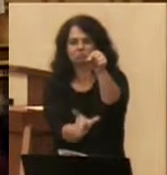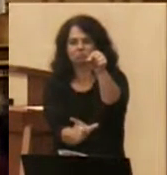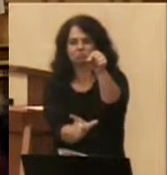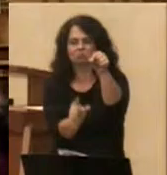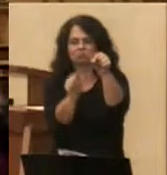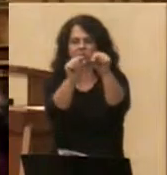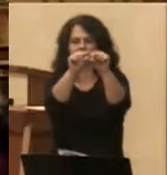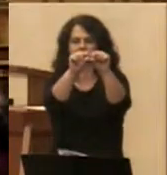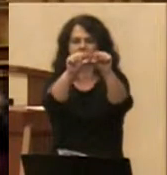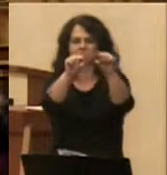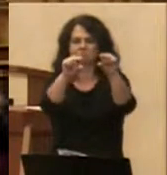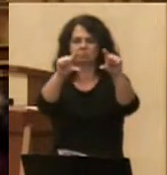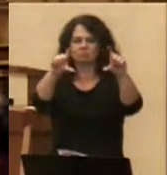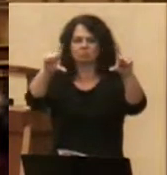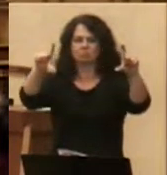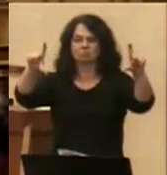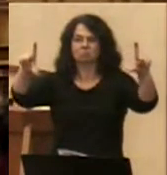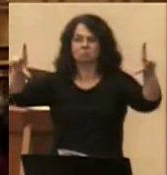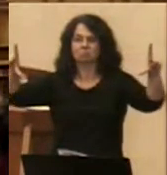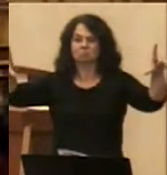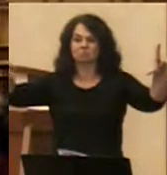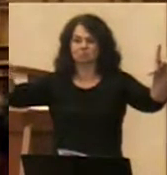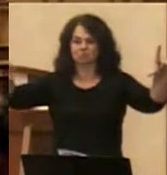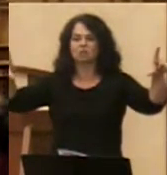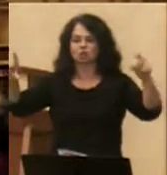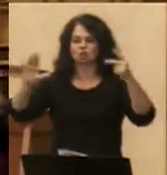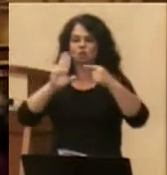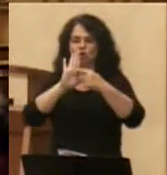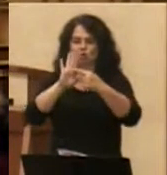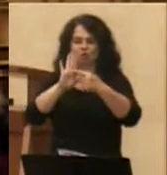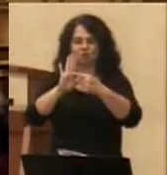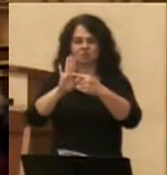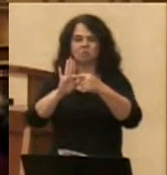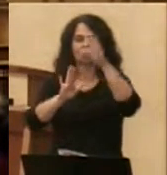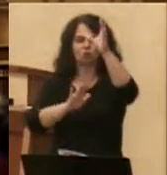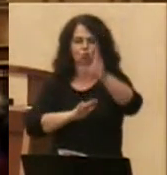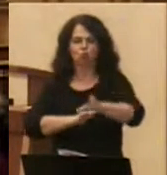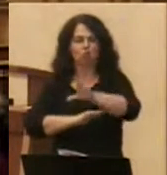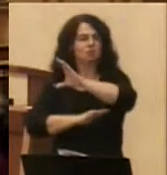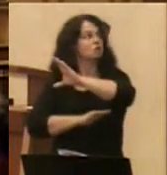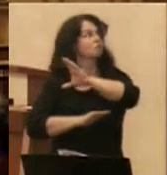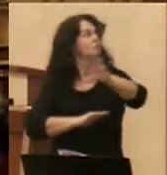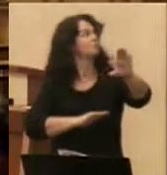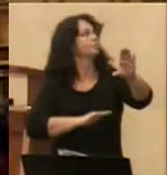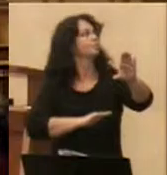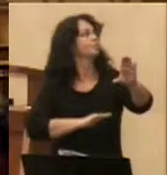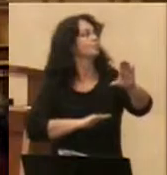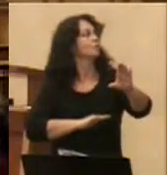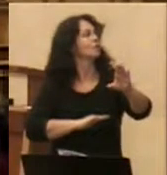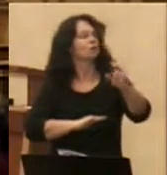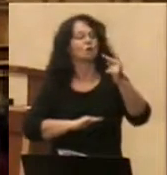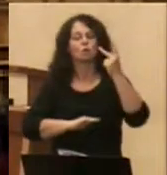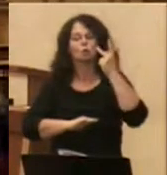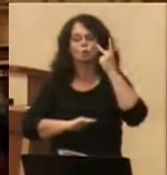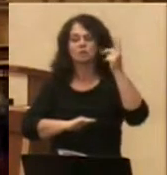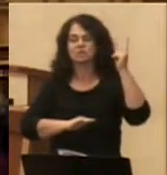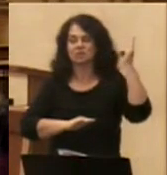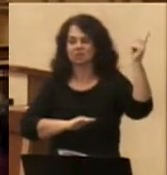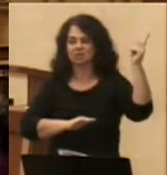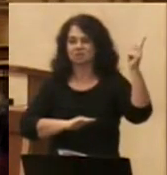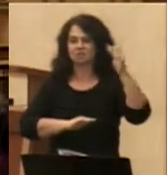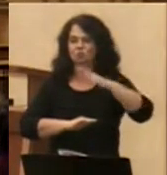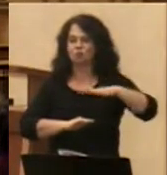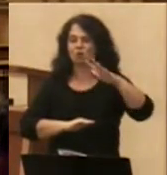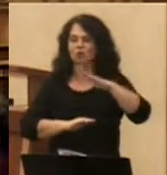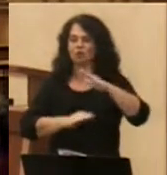A.D. And then the crusaders around the turn of the last millennium, the year 1000